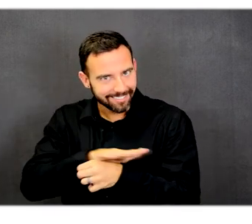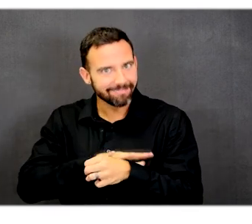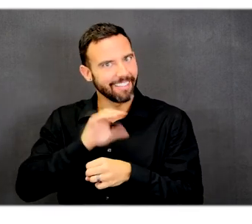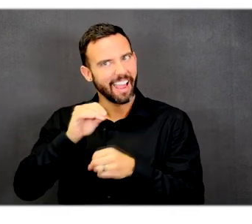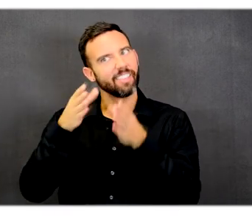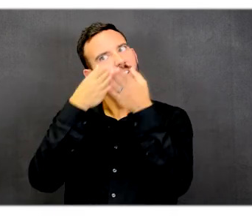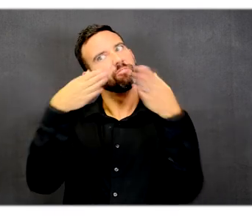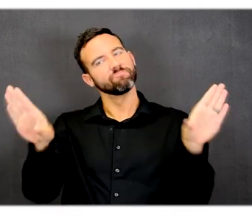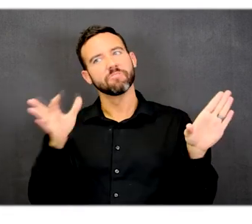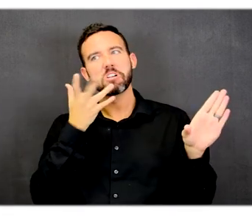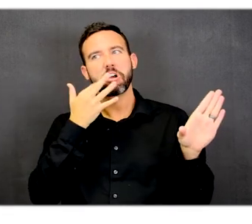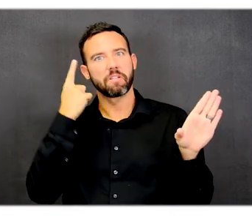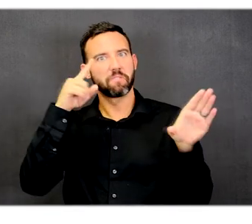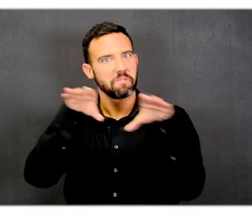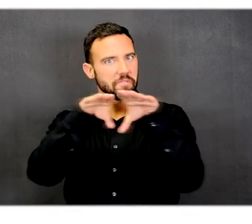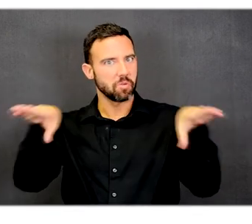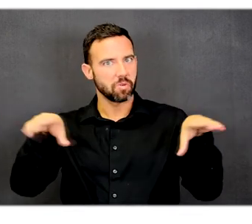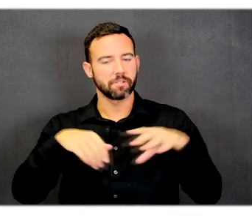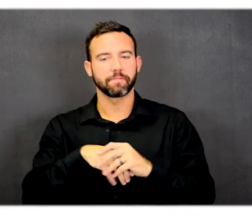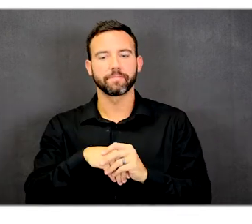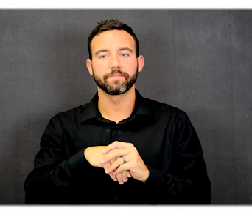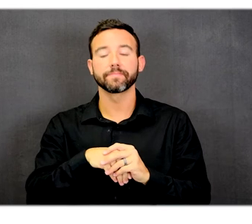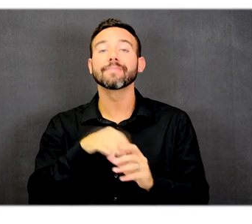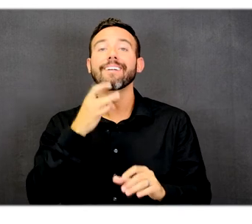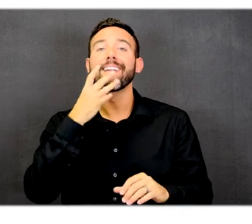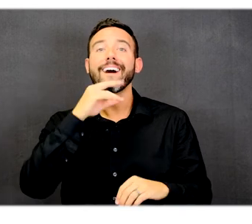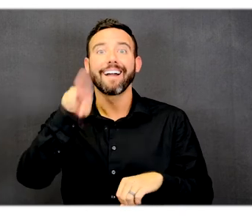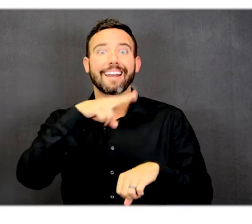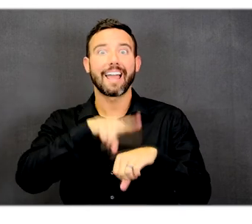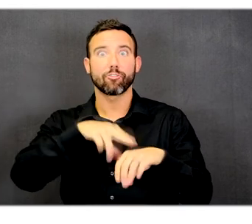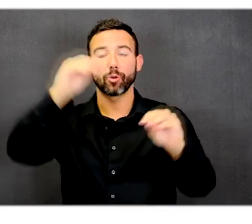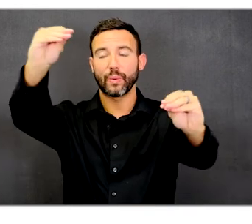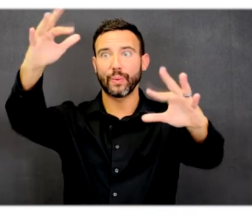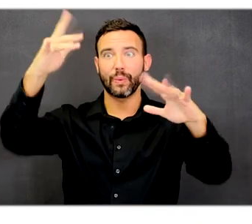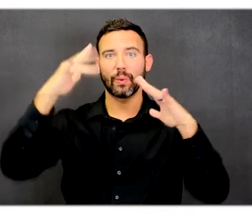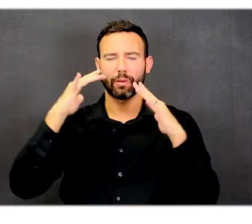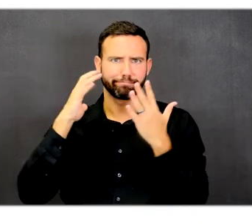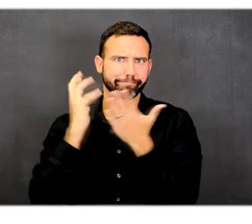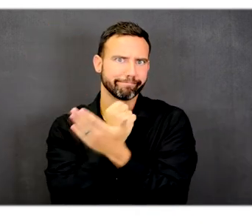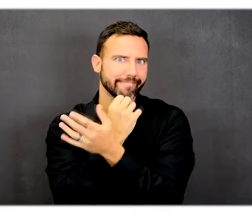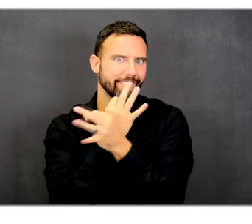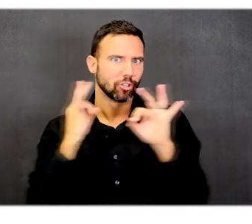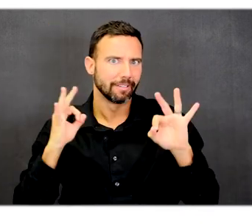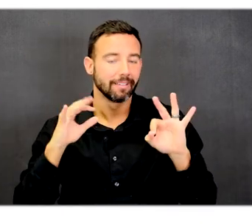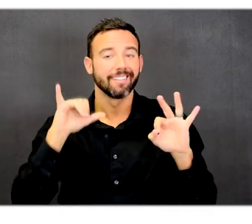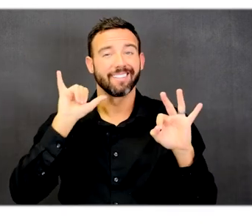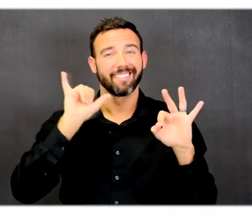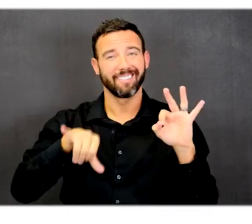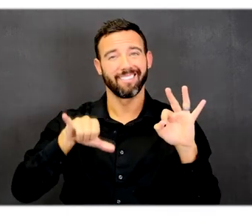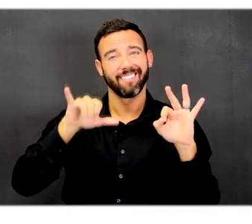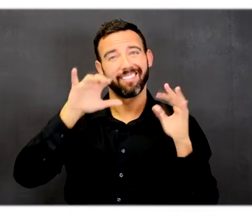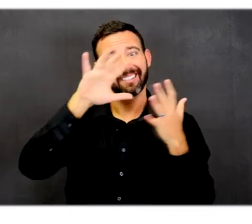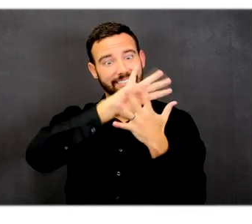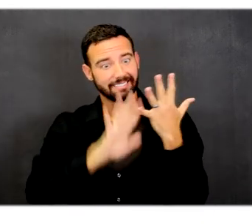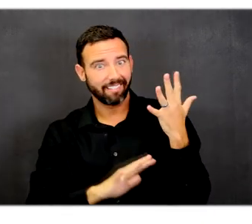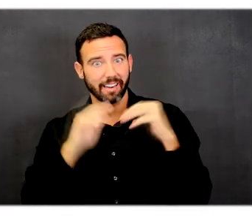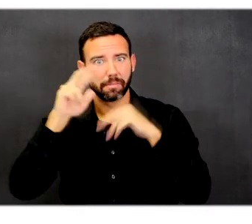the floor. Natural light, which is owned by no one, was very important to the design of this building.